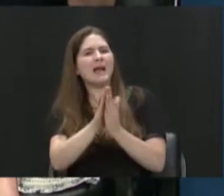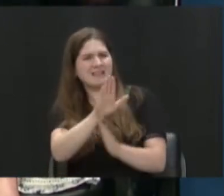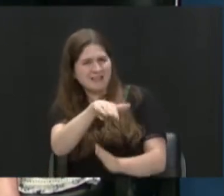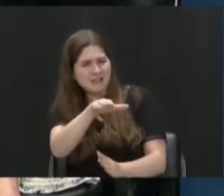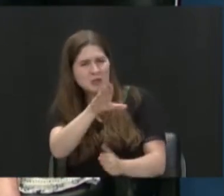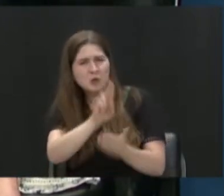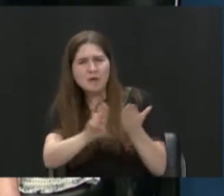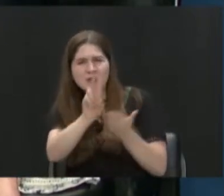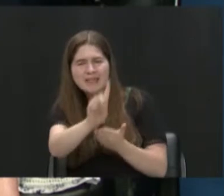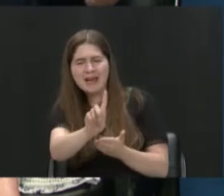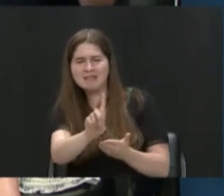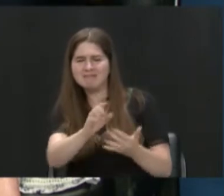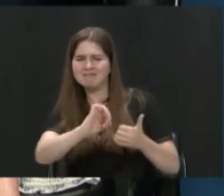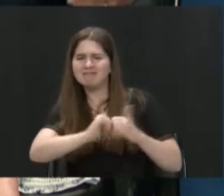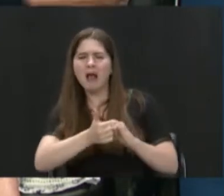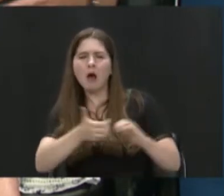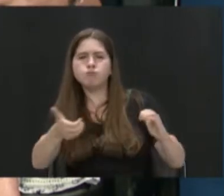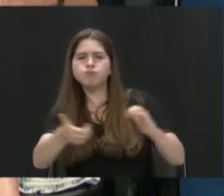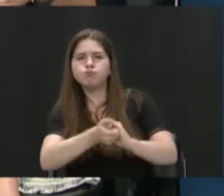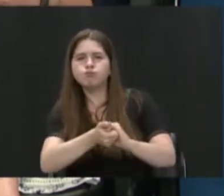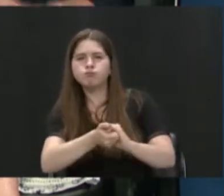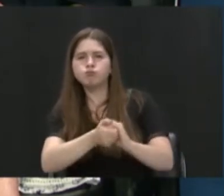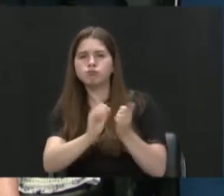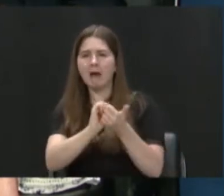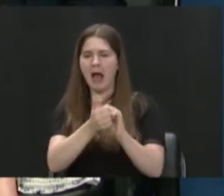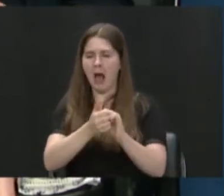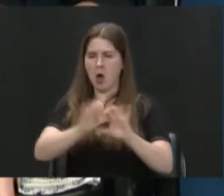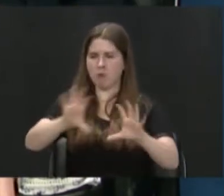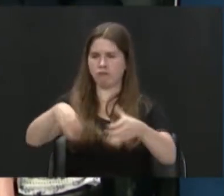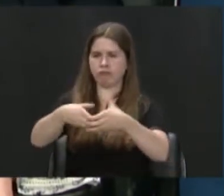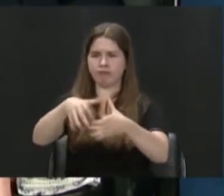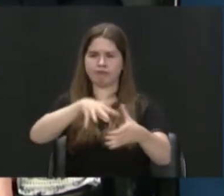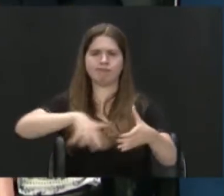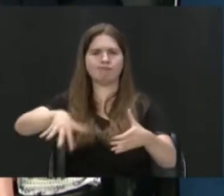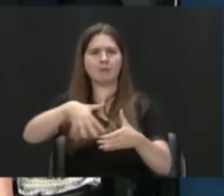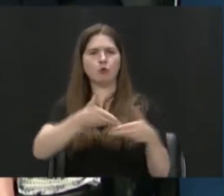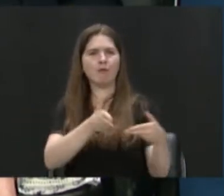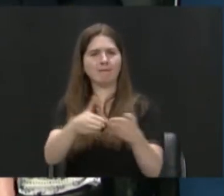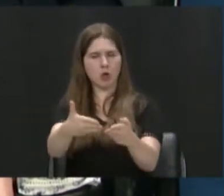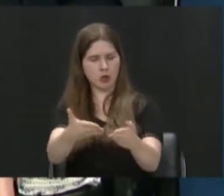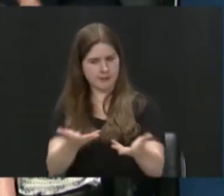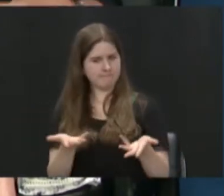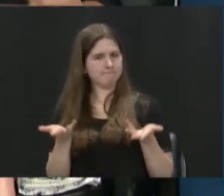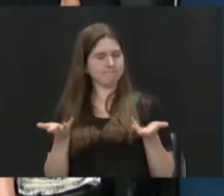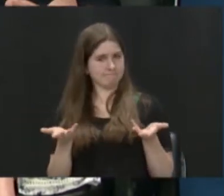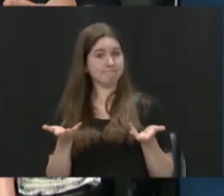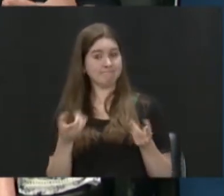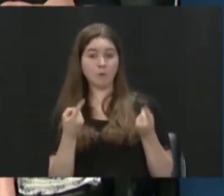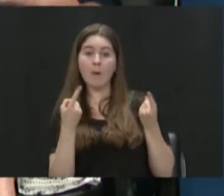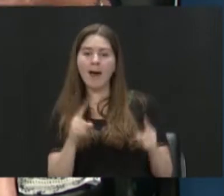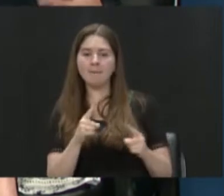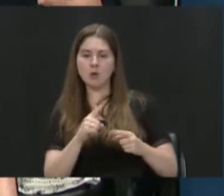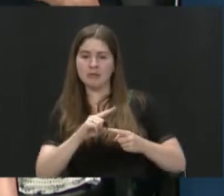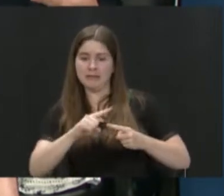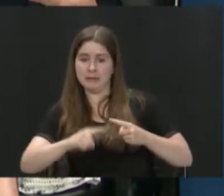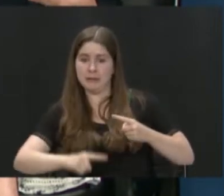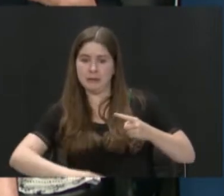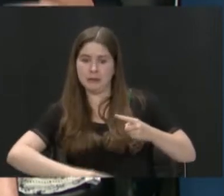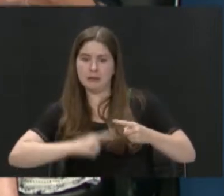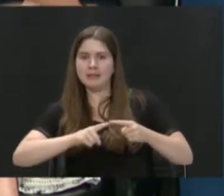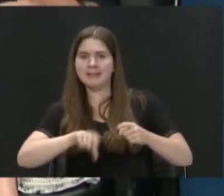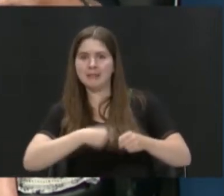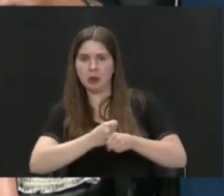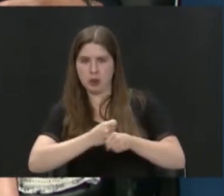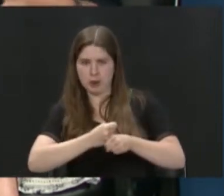like how can we partner and collaborate around the rivers? And what happened was a year-long dialogue with many stakeholders,